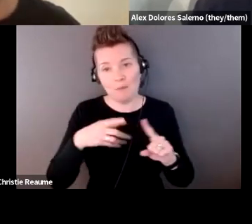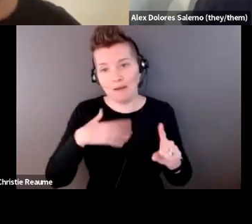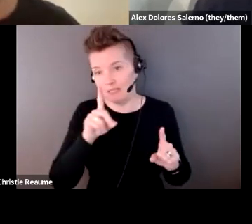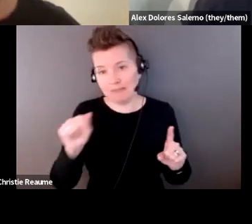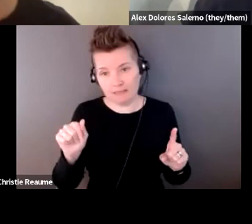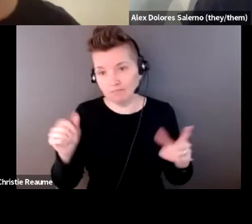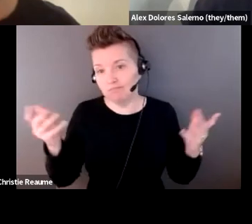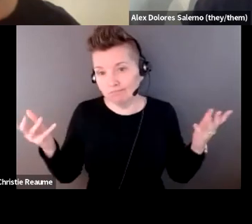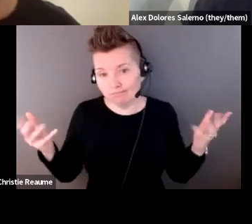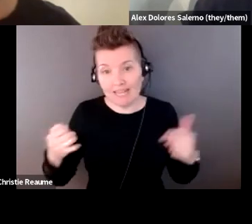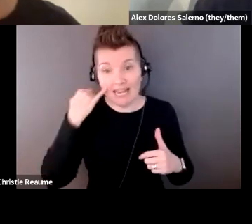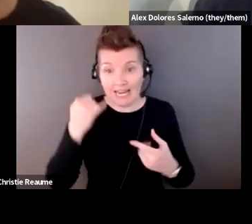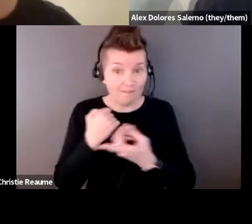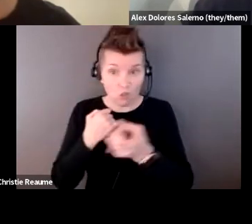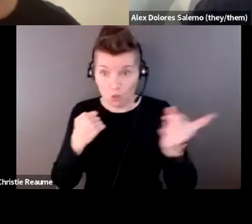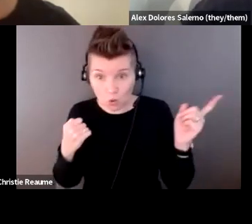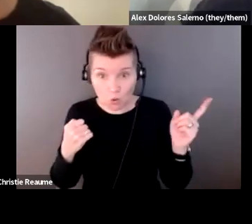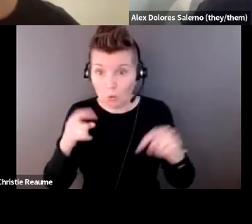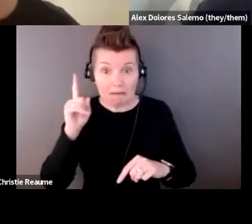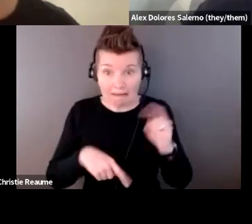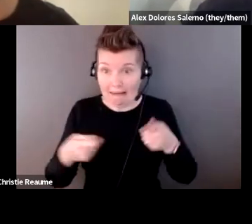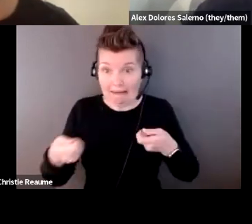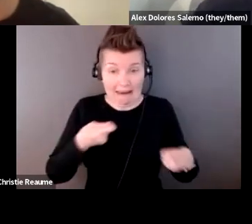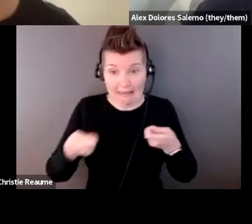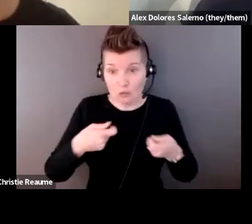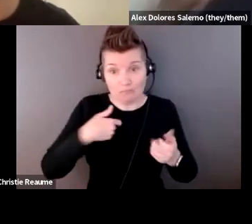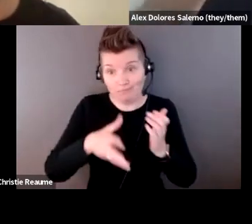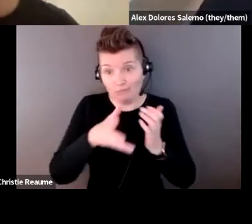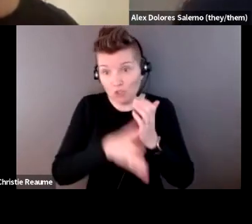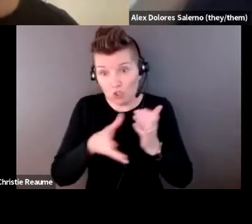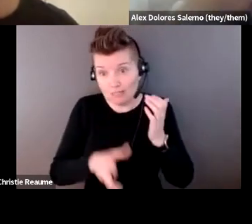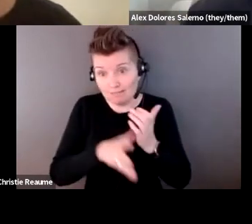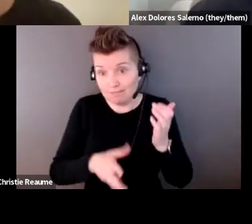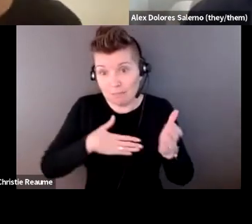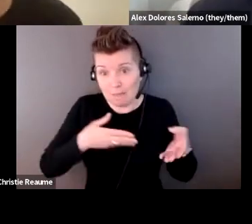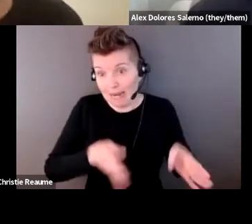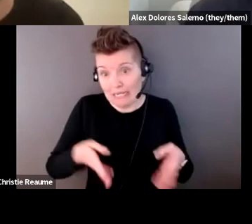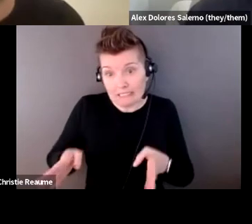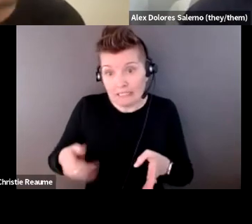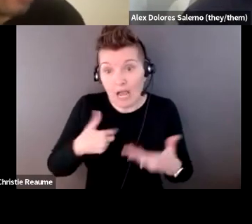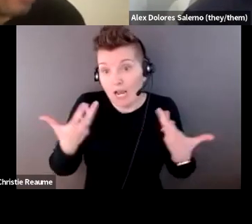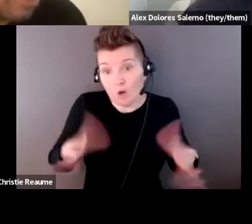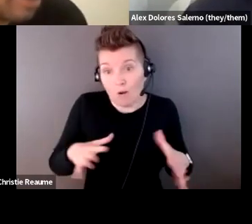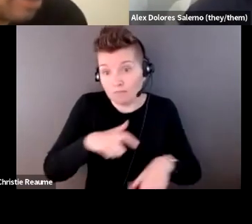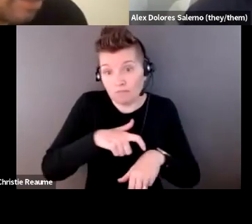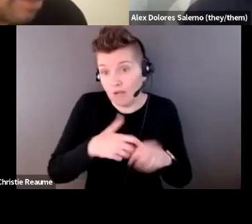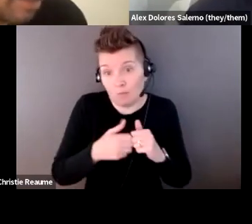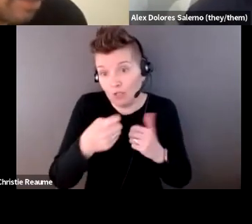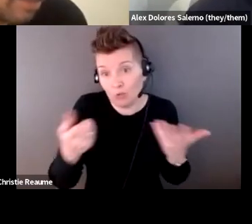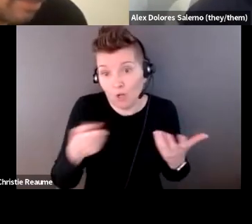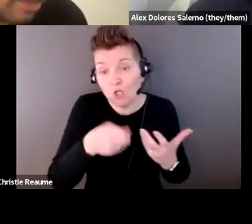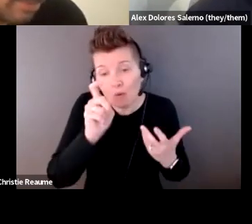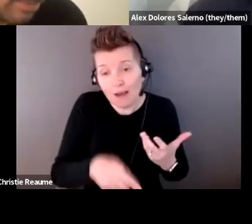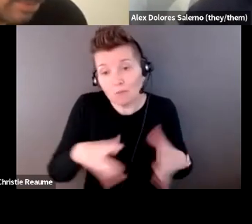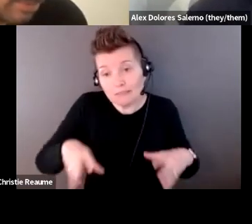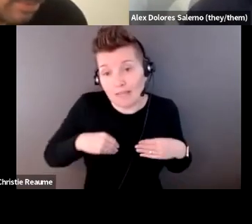you can't handle me at shitting my pants and I don't want to be with you, you know? So, uh,